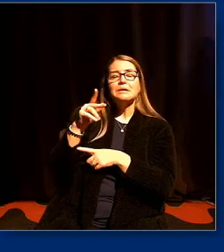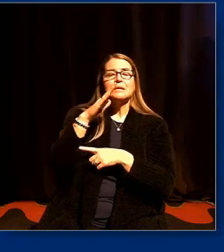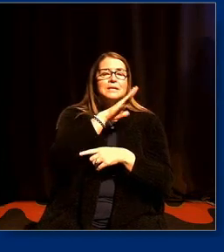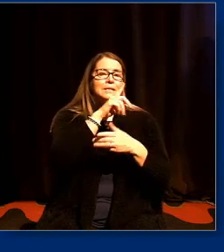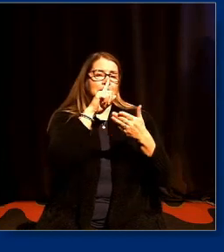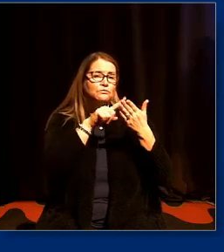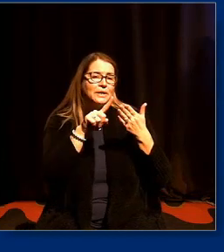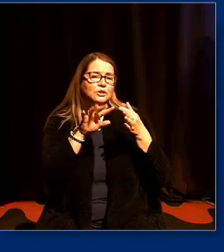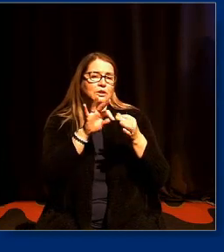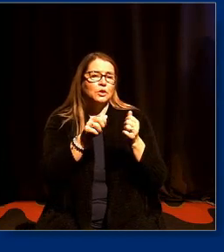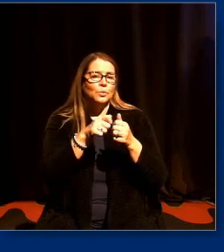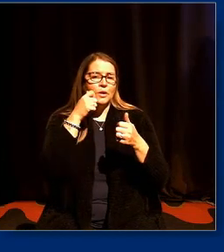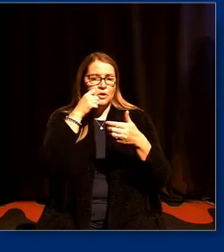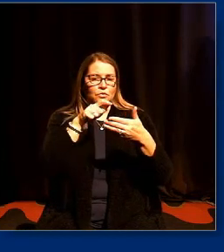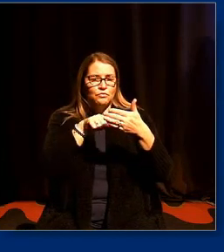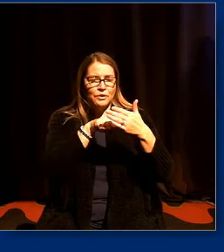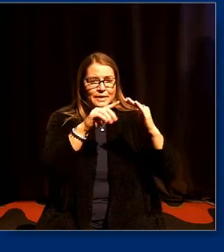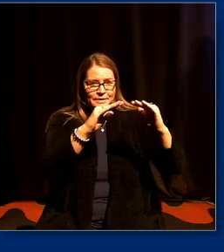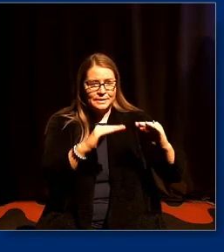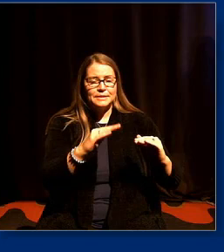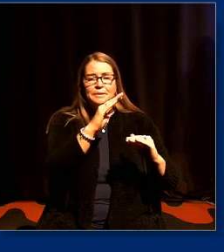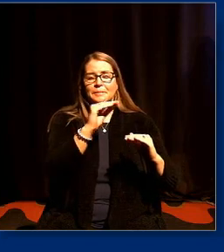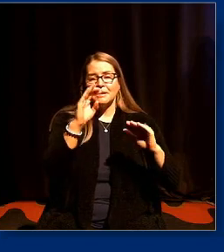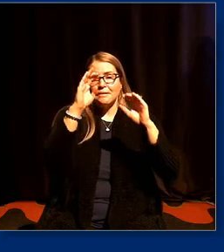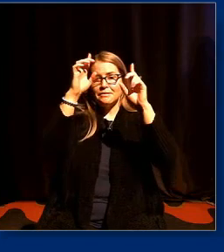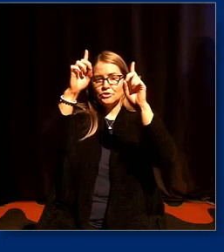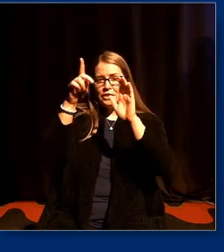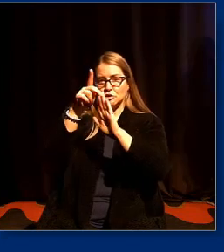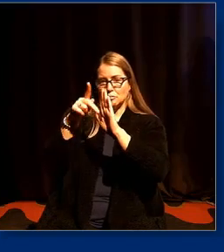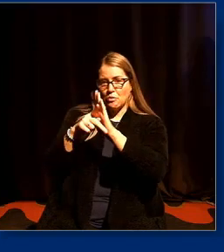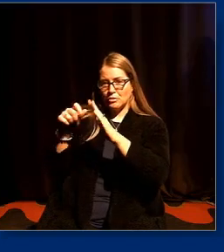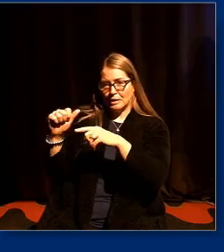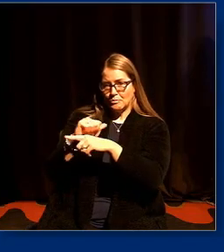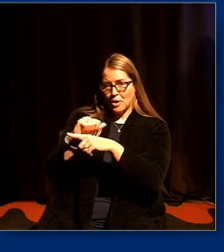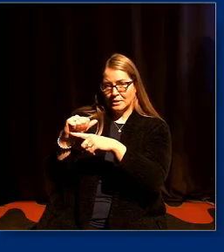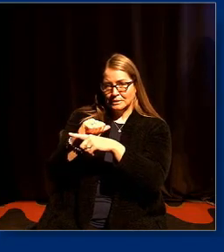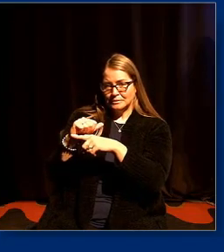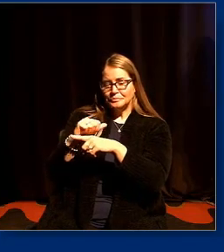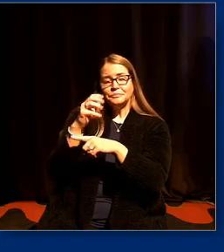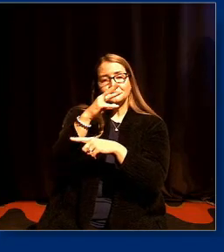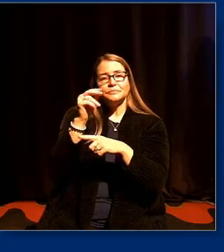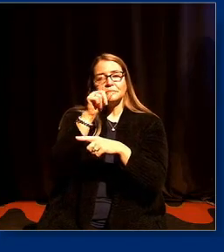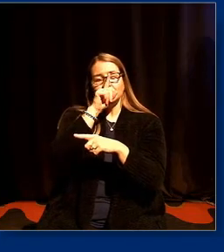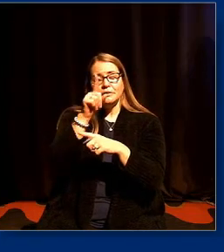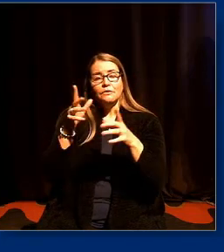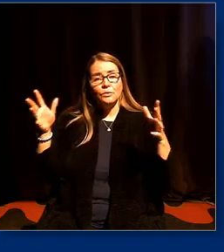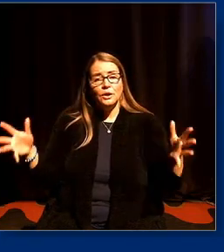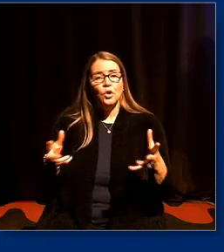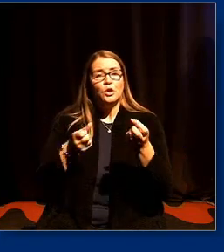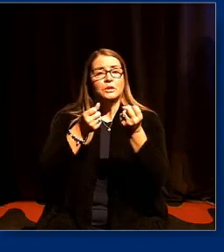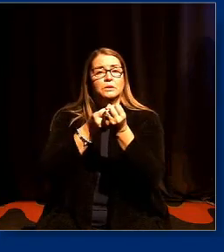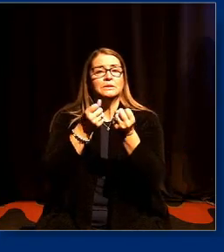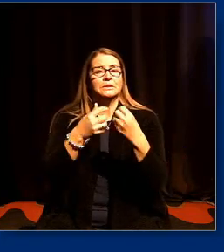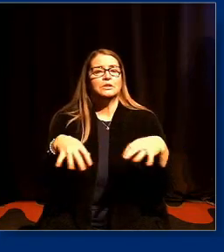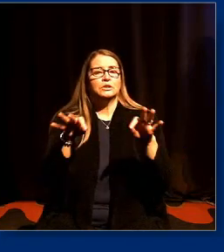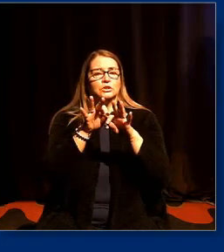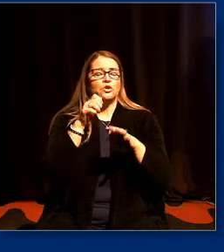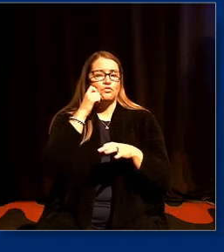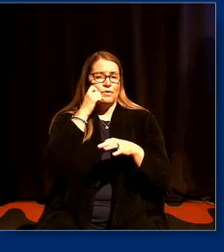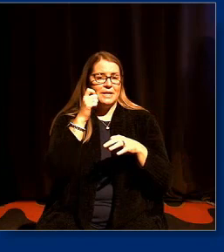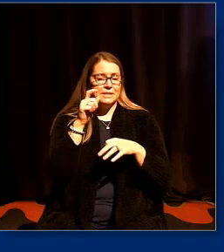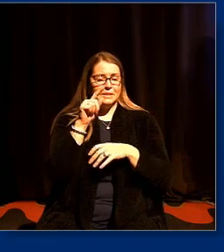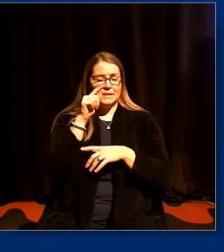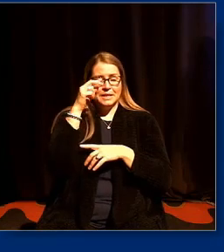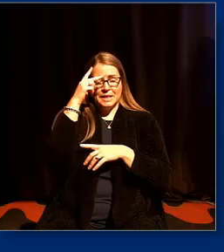racism and educational policy and practice and in particular for championing the growth of critical race theory internationally